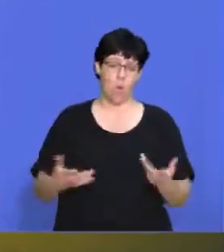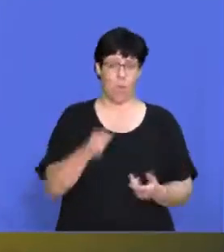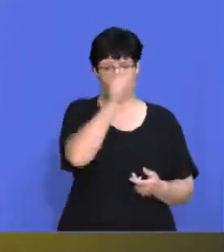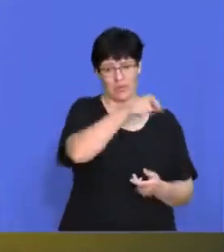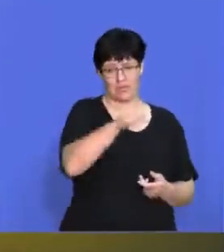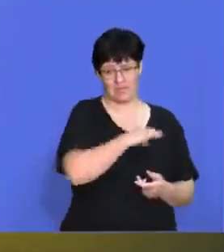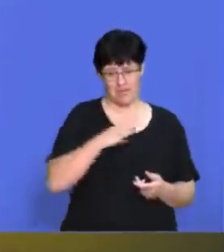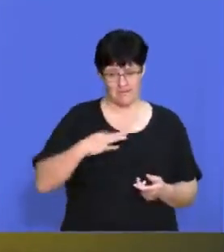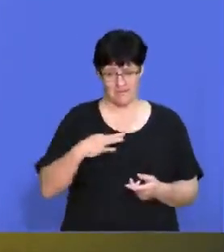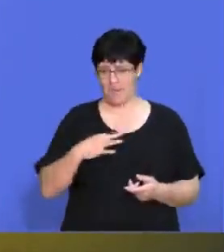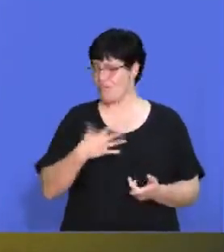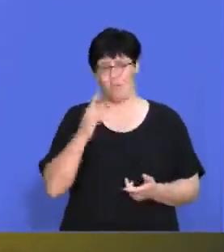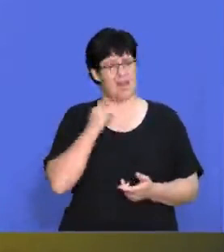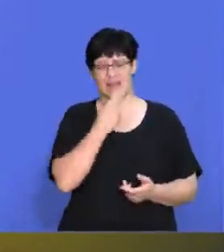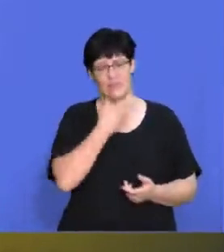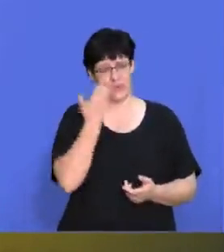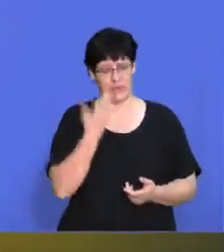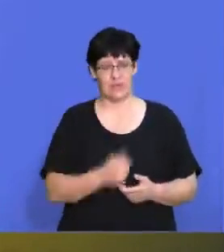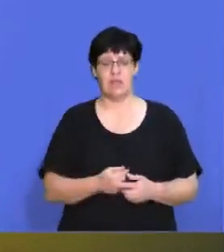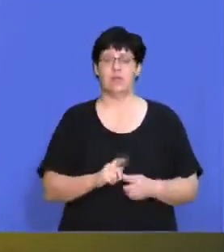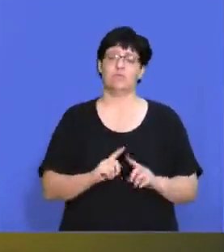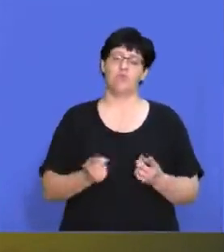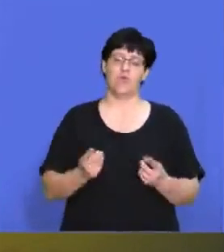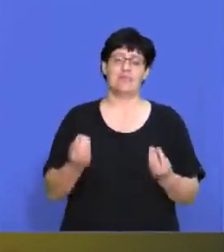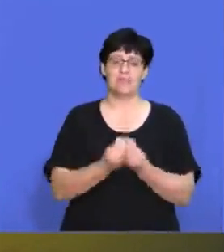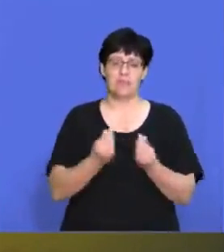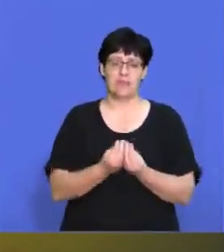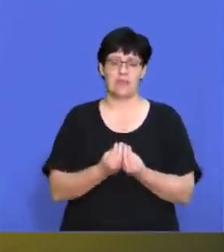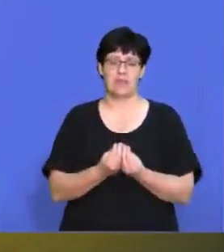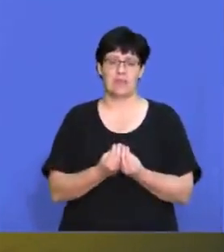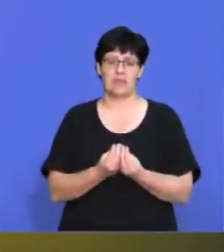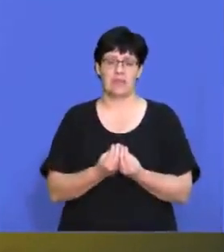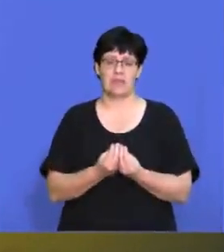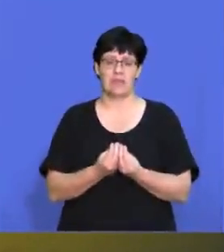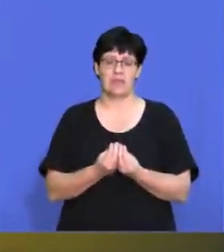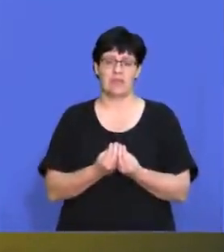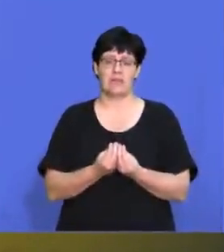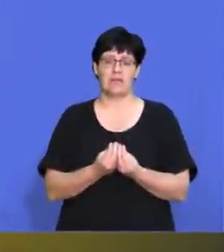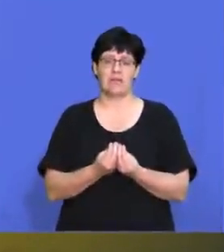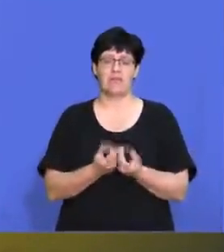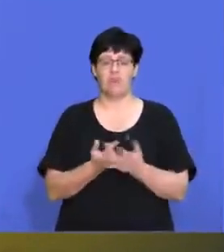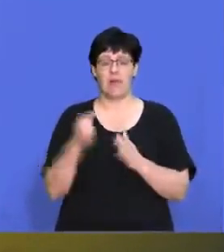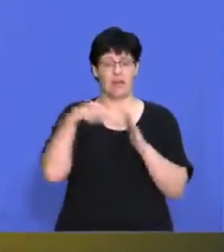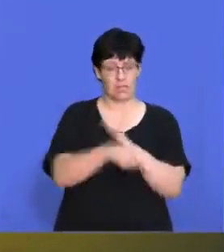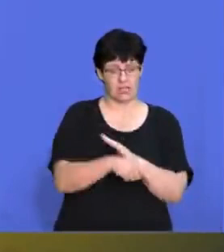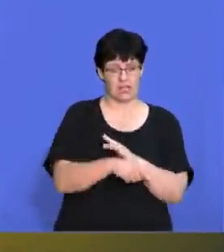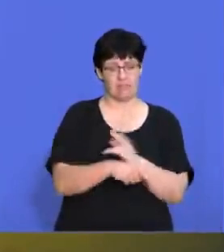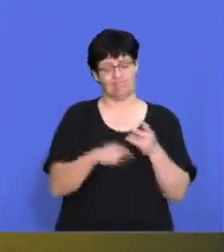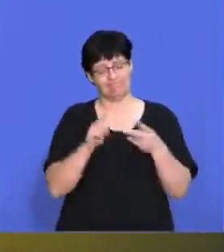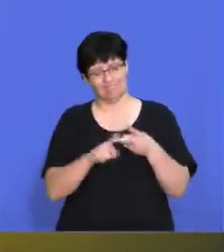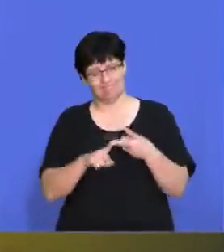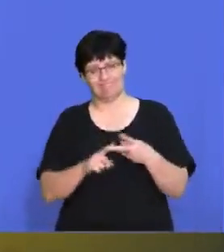relevant employee. So it's something that you, apart from liquidation, it's